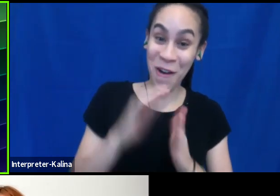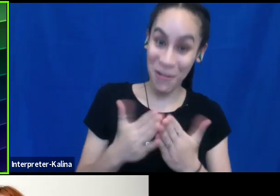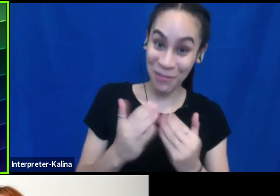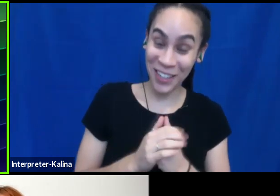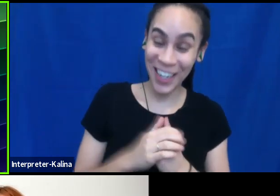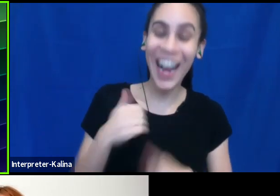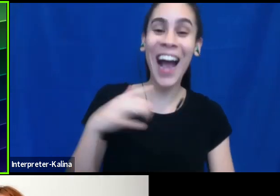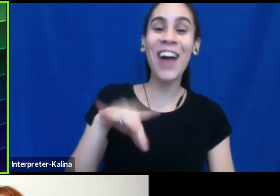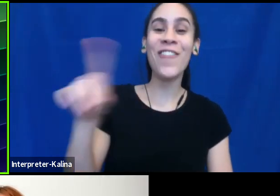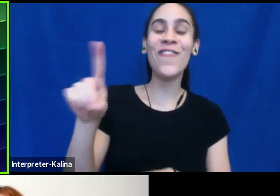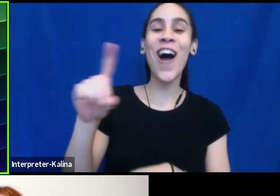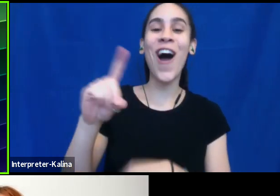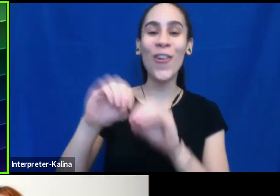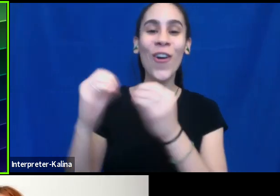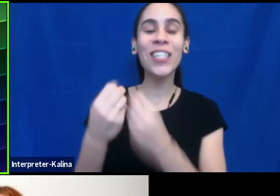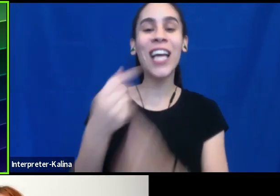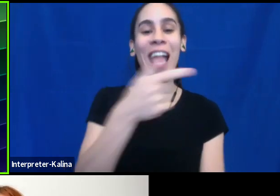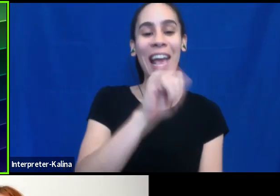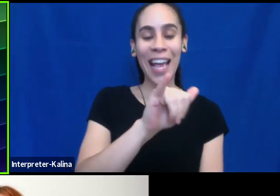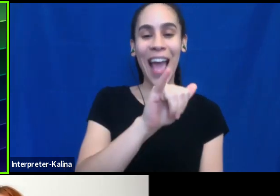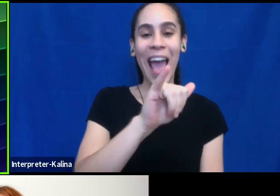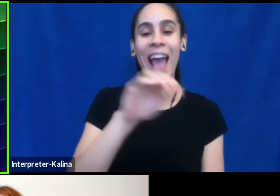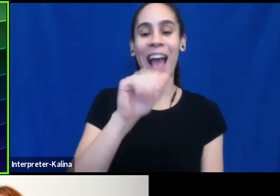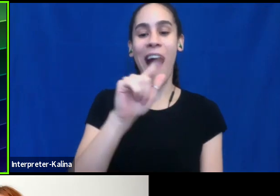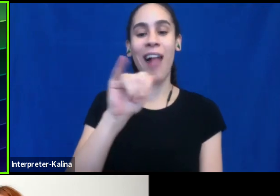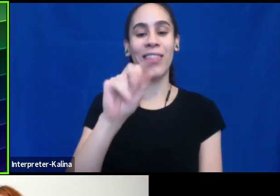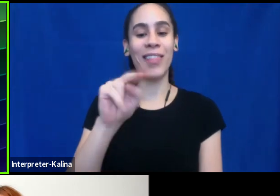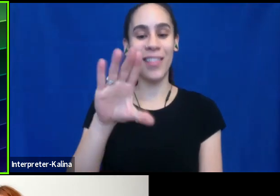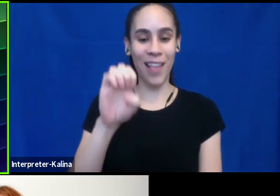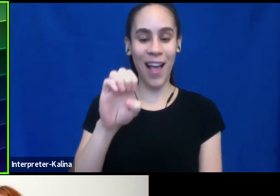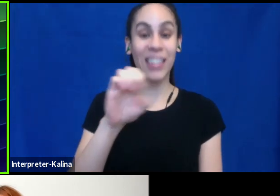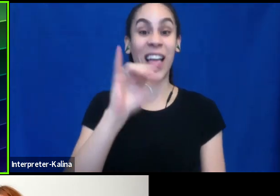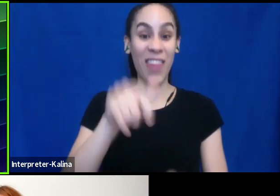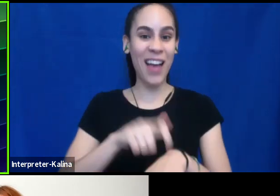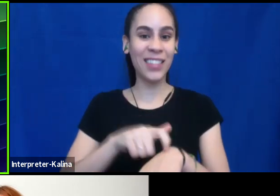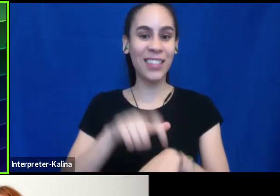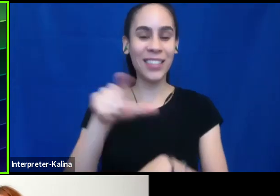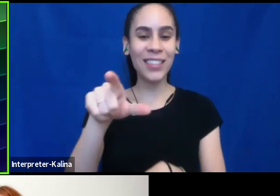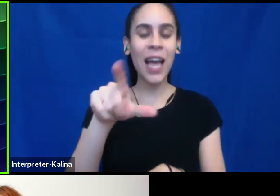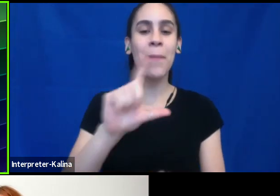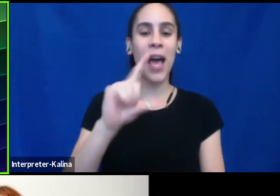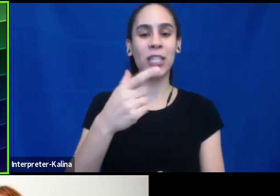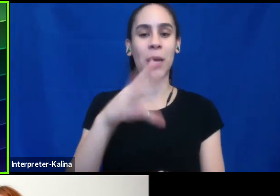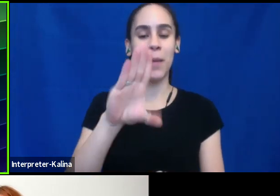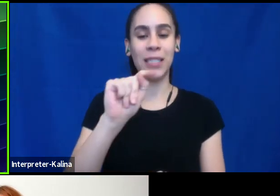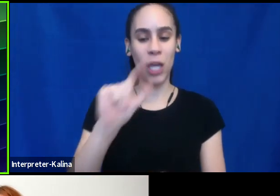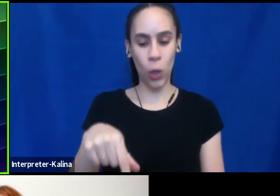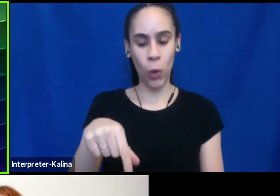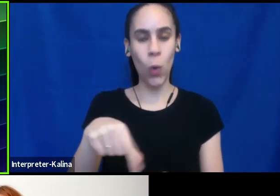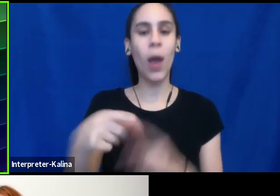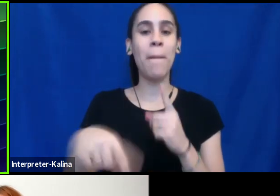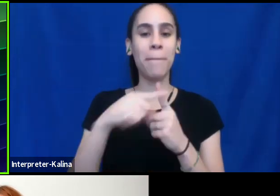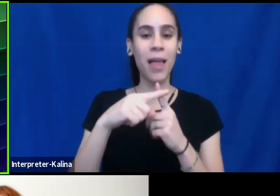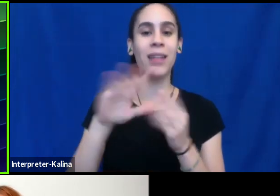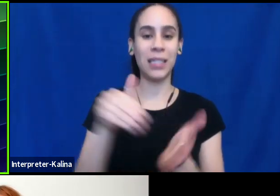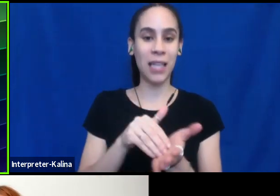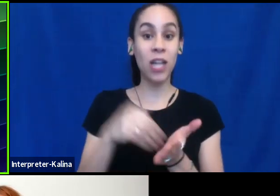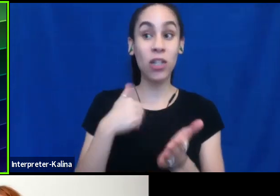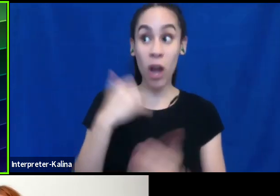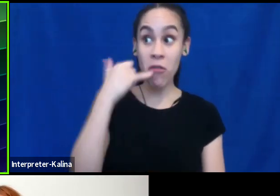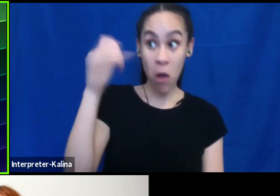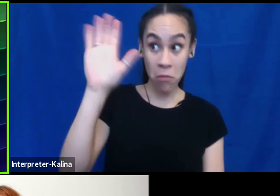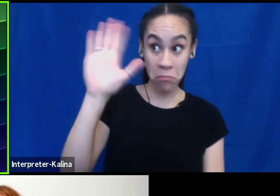organization called the Gay Alliance, which was, um, at the time, our local LGBTQ plus center. And I called and asked if I could volunteer.